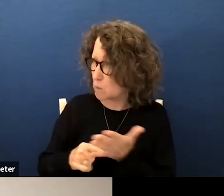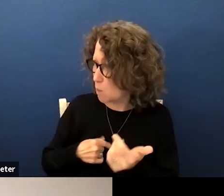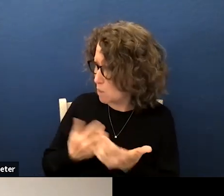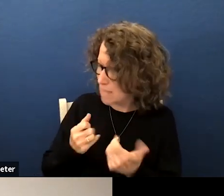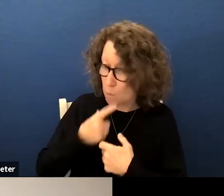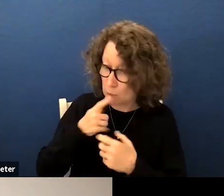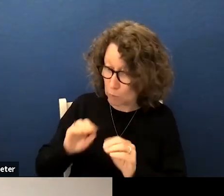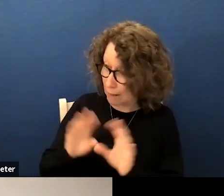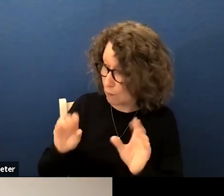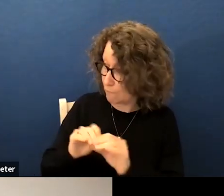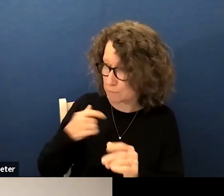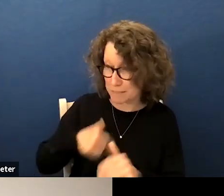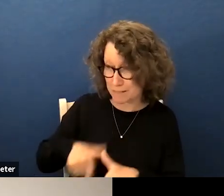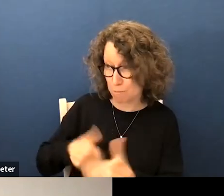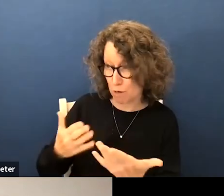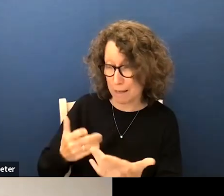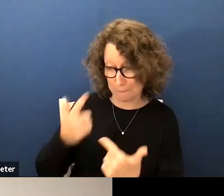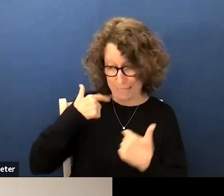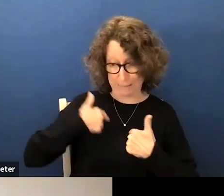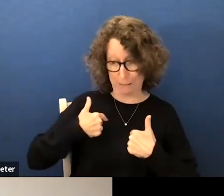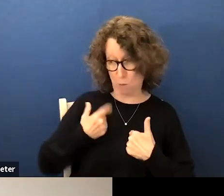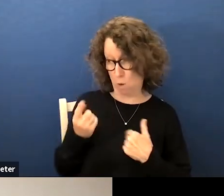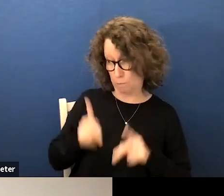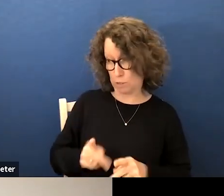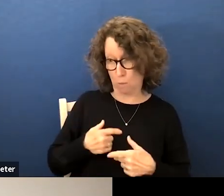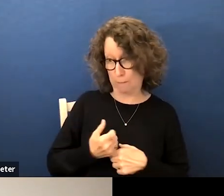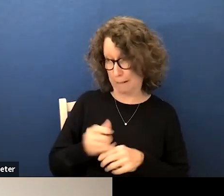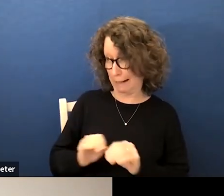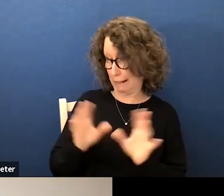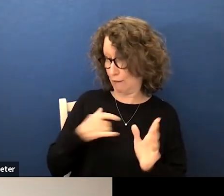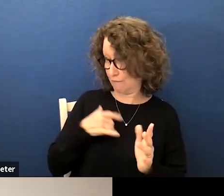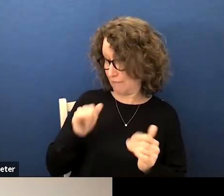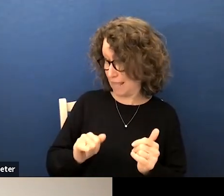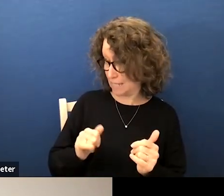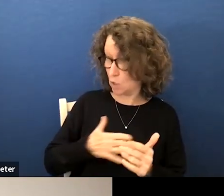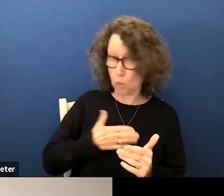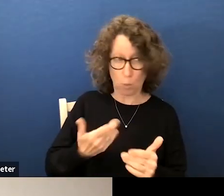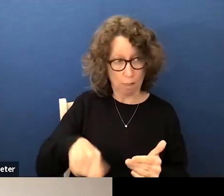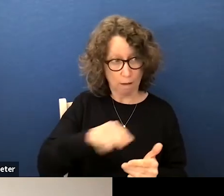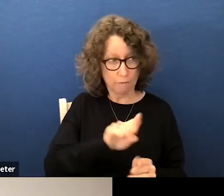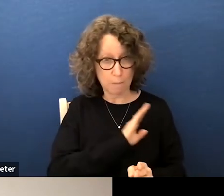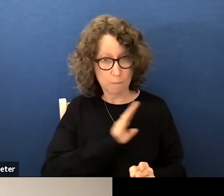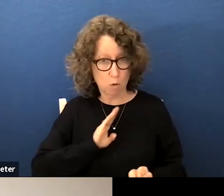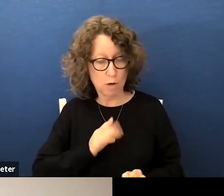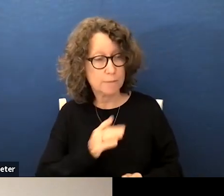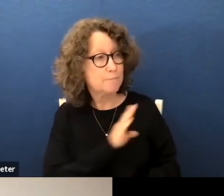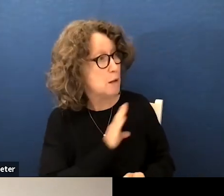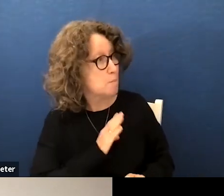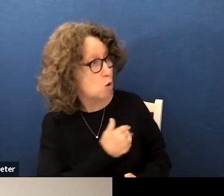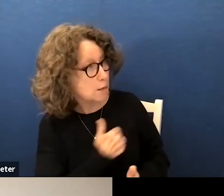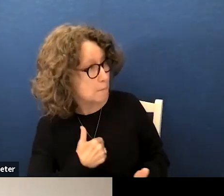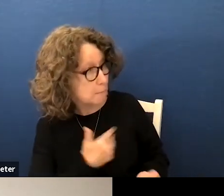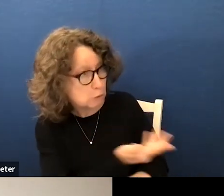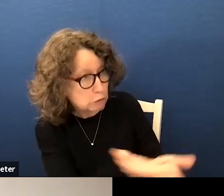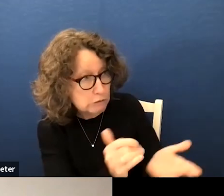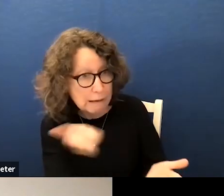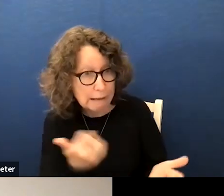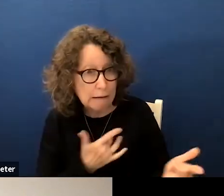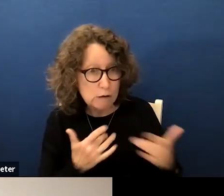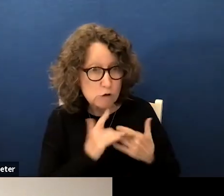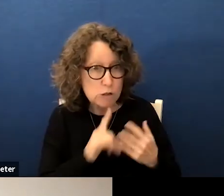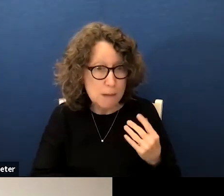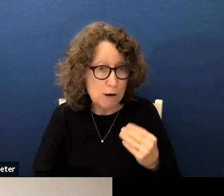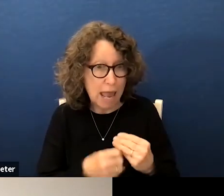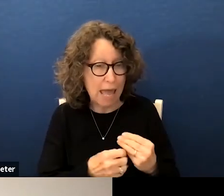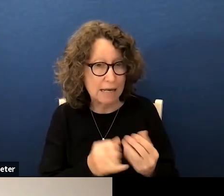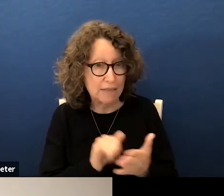want to get clarification because i brought it up but that's me one person i just want to get clarification if that's the will of the board the whole board members are there any concerns with adding